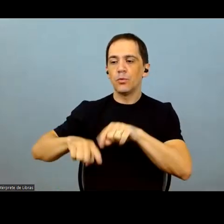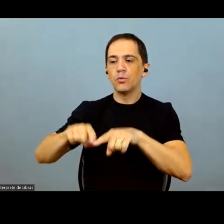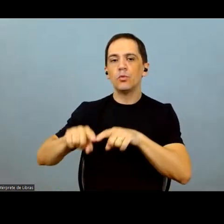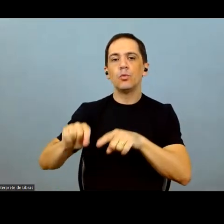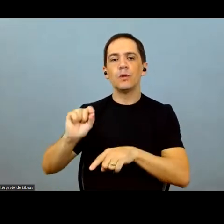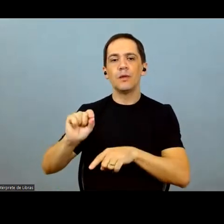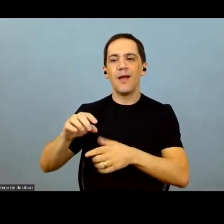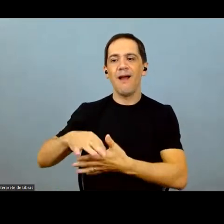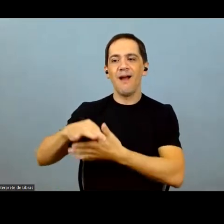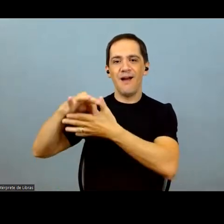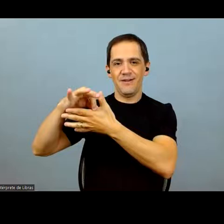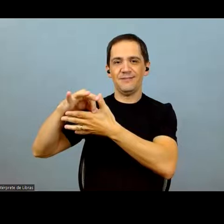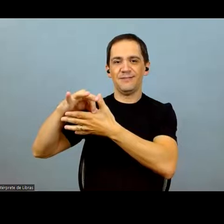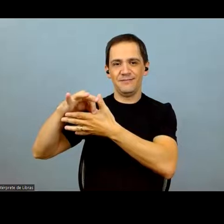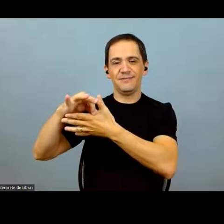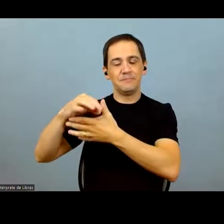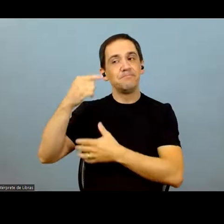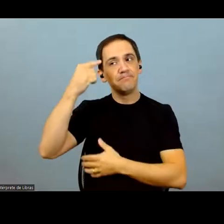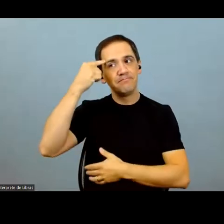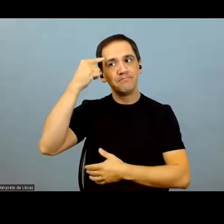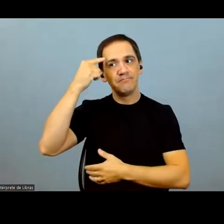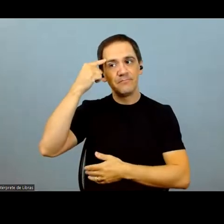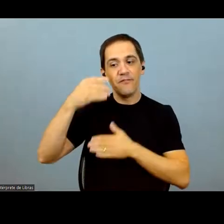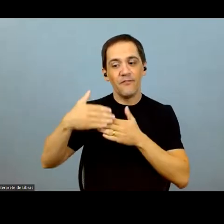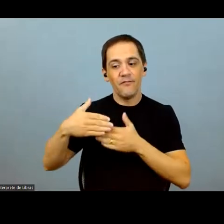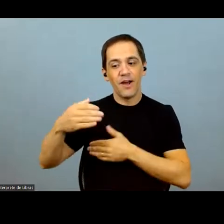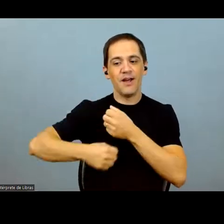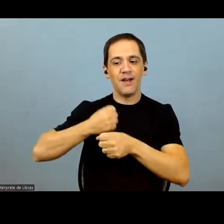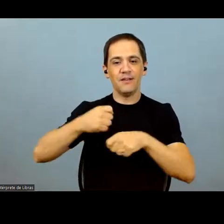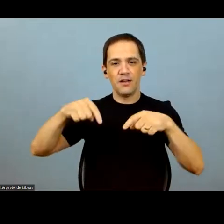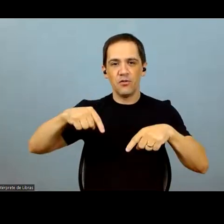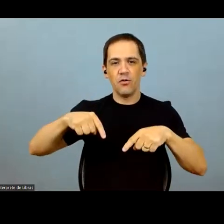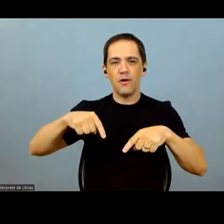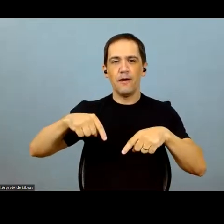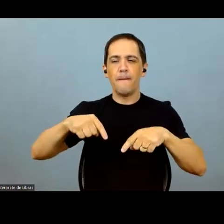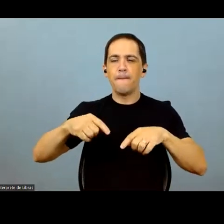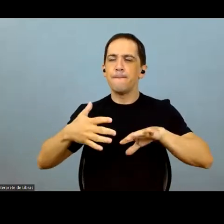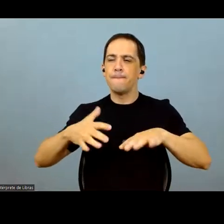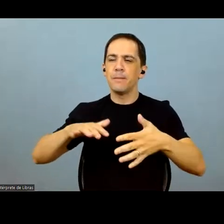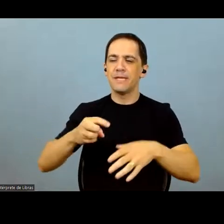product, which is cattle. This year, we are